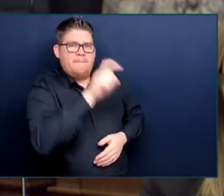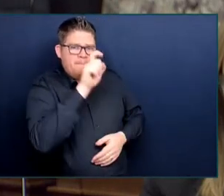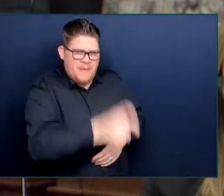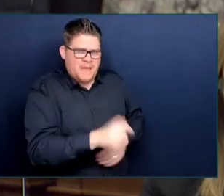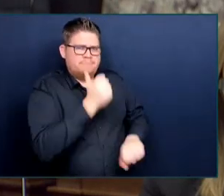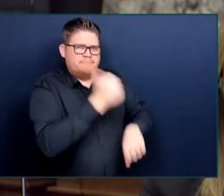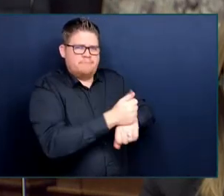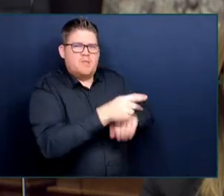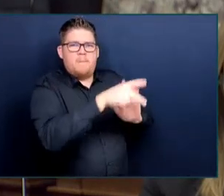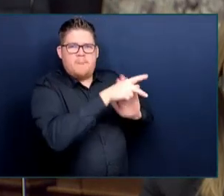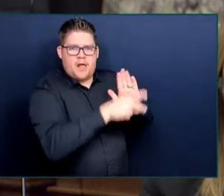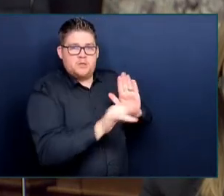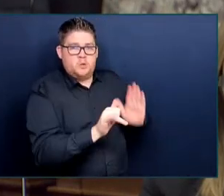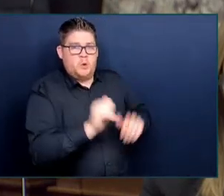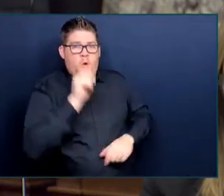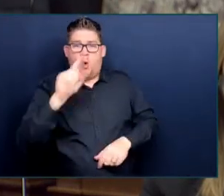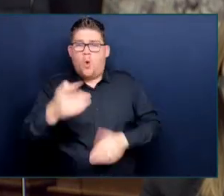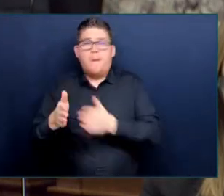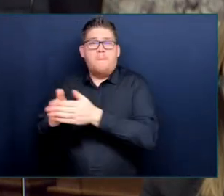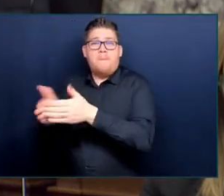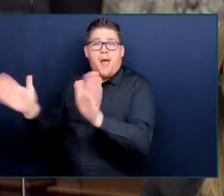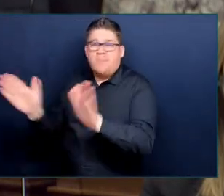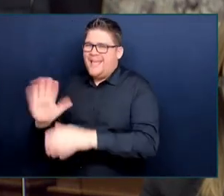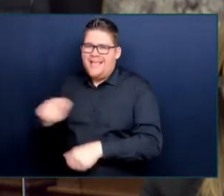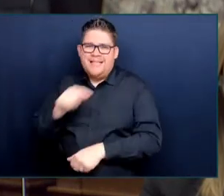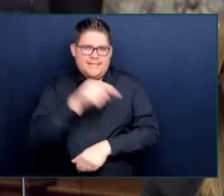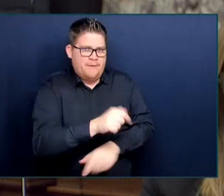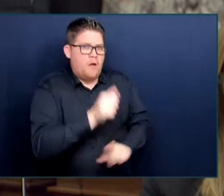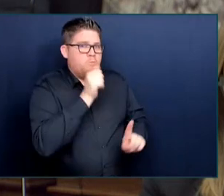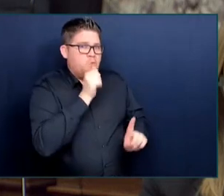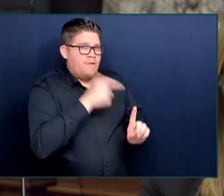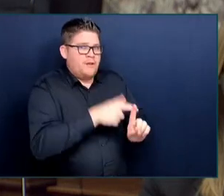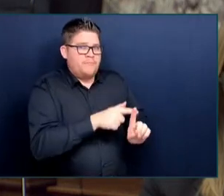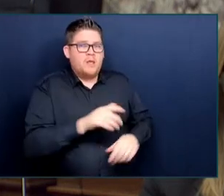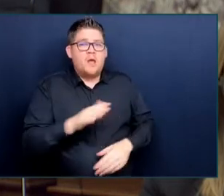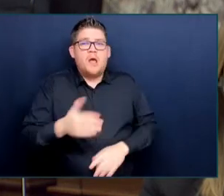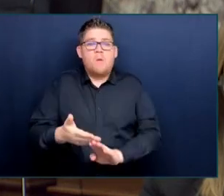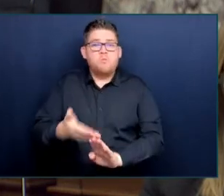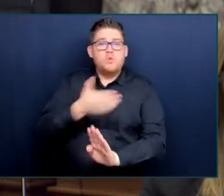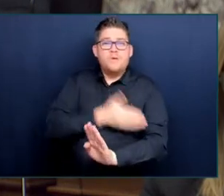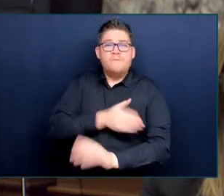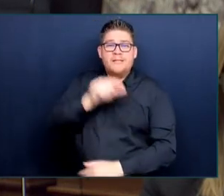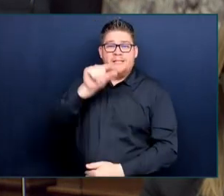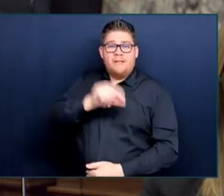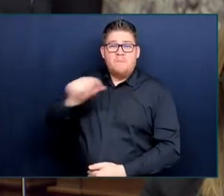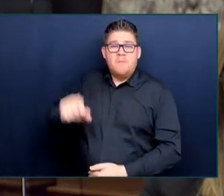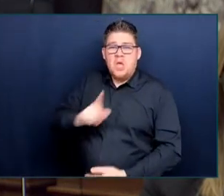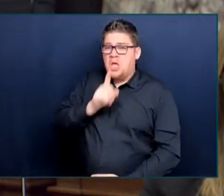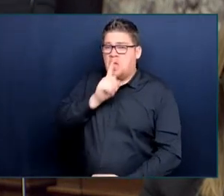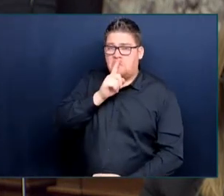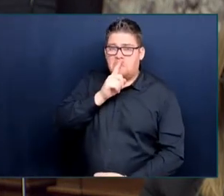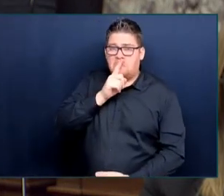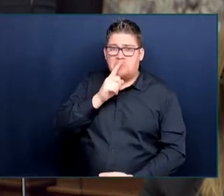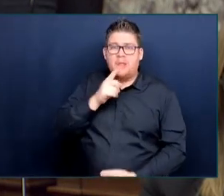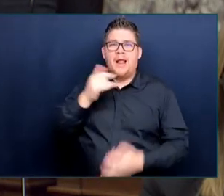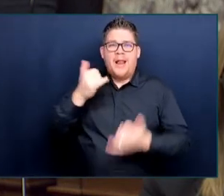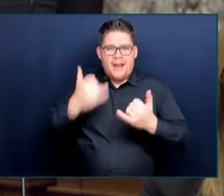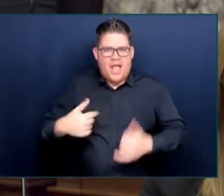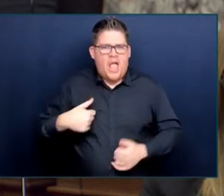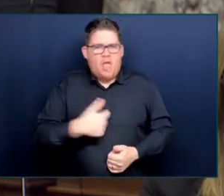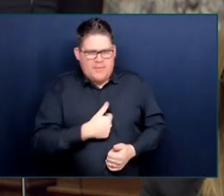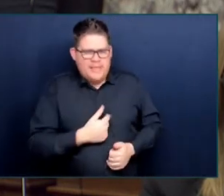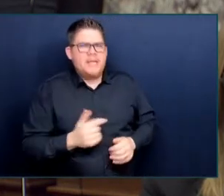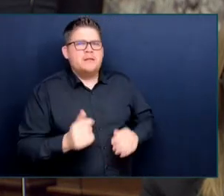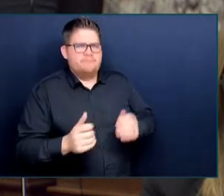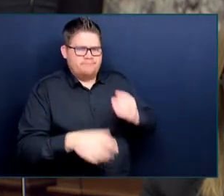let them off the hook around this, Mr. Speaker. We are going to continue to work with our private and public post-secondary